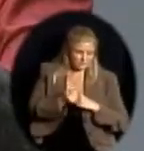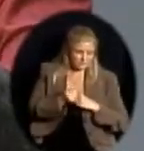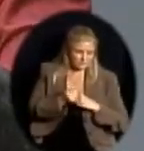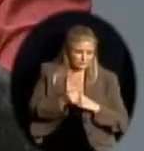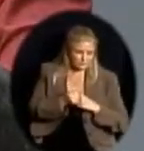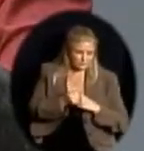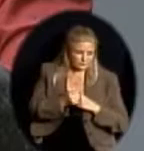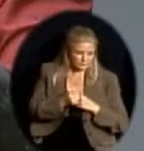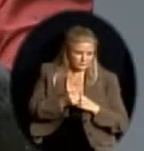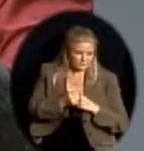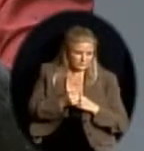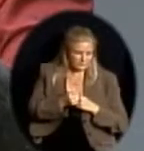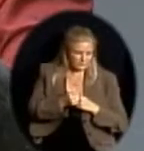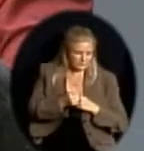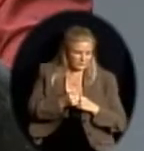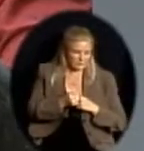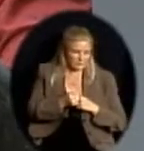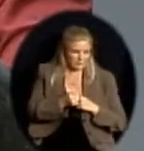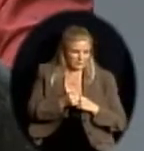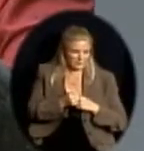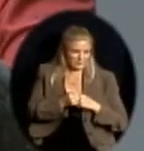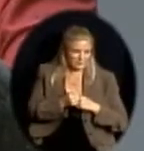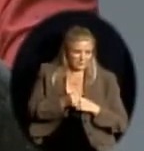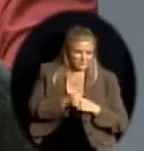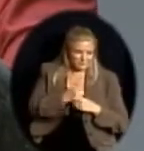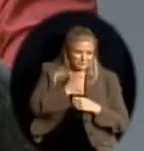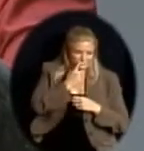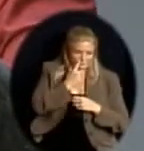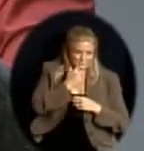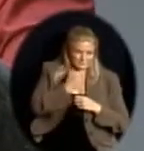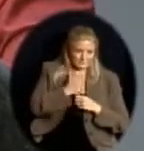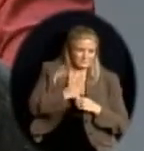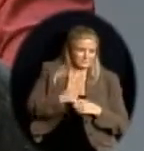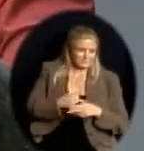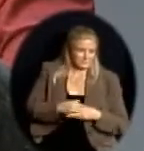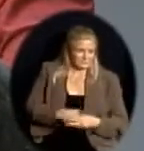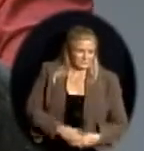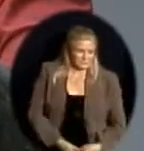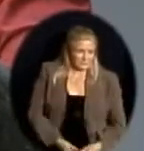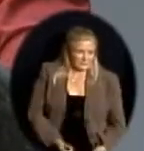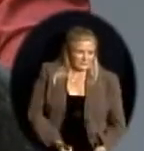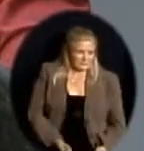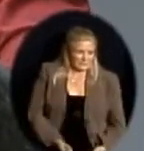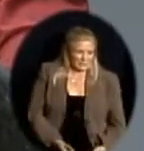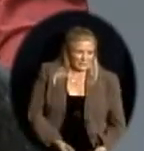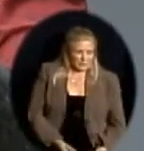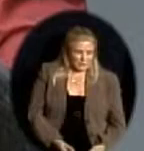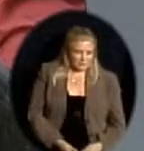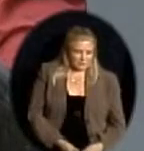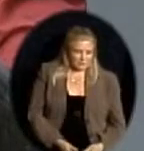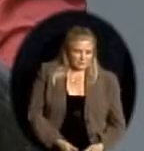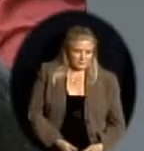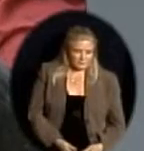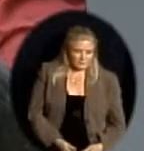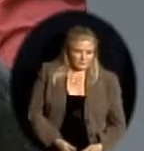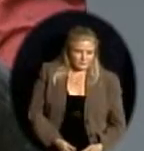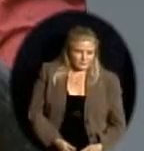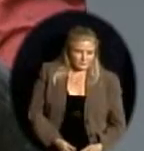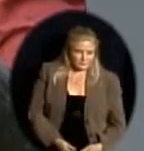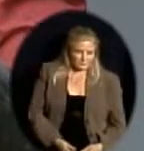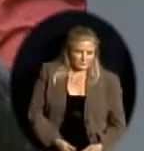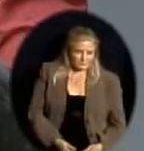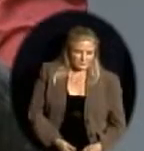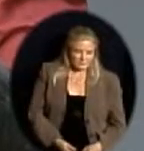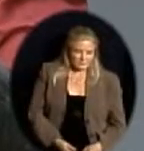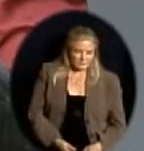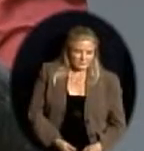don't have it cleaned up well. We just received the data as a cleanup piece from them this week to even begin looking at. And I can tell you